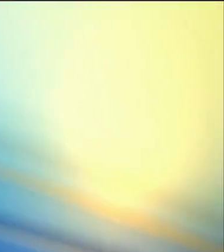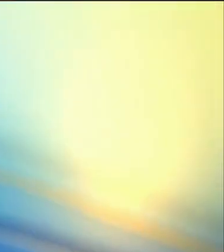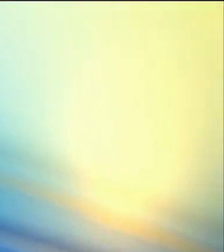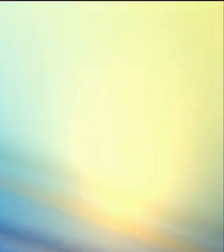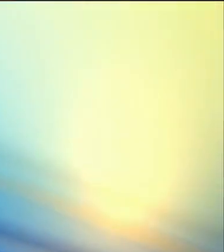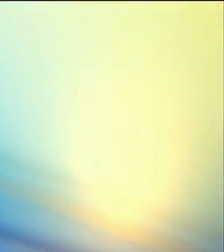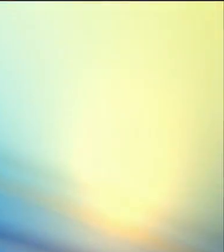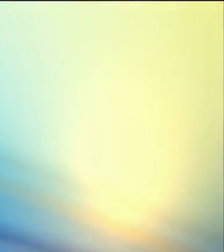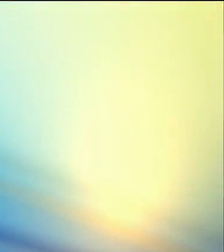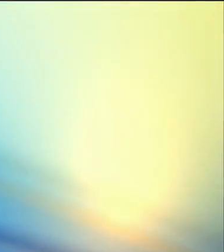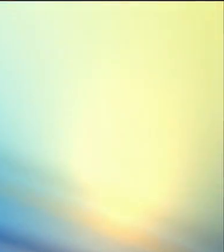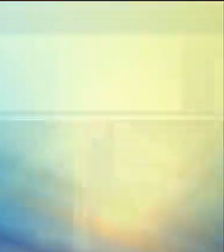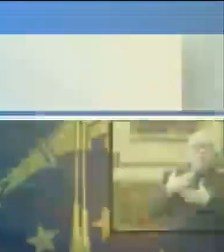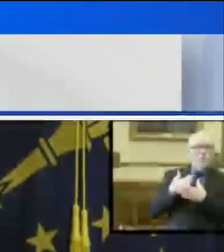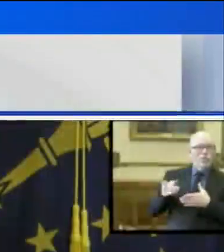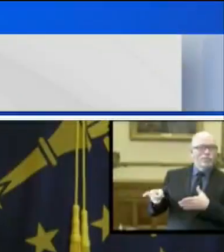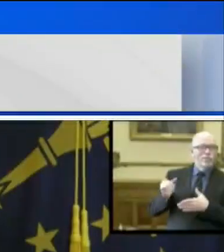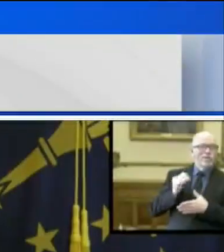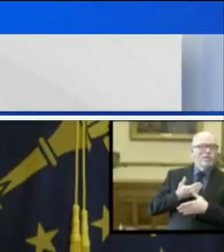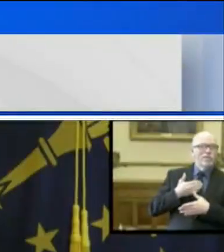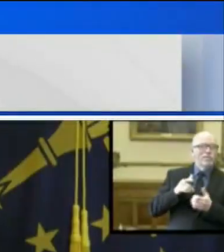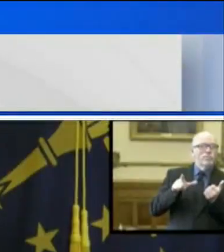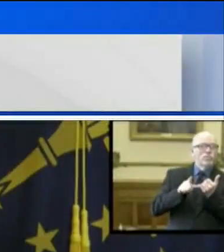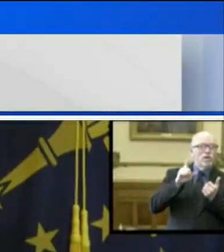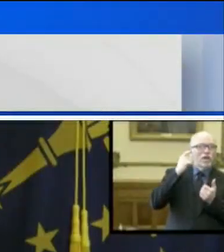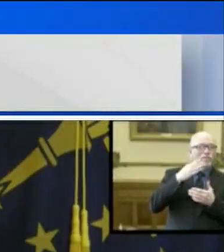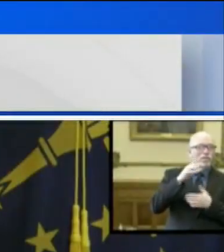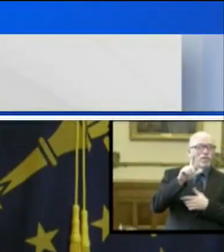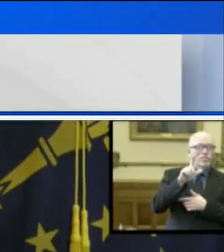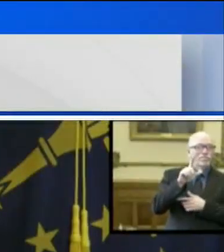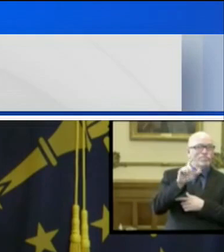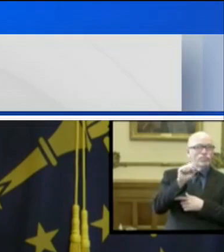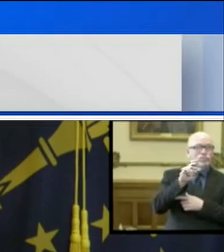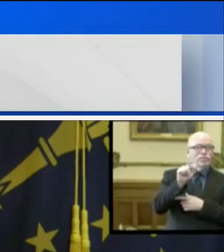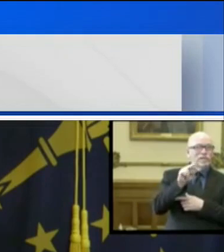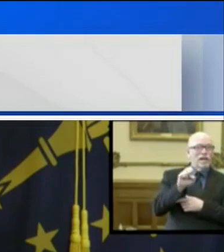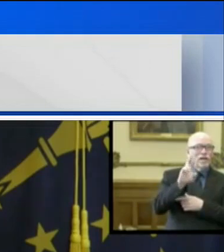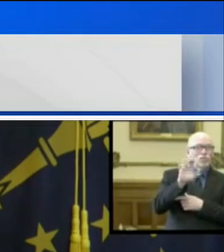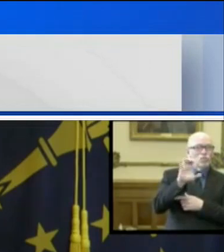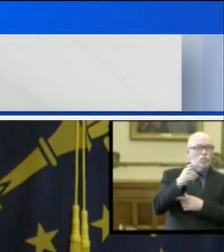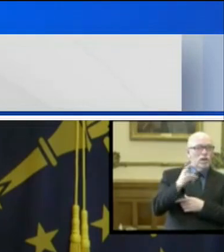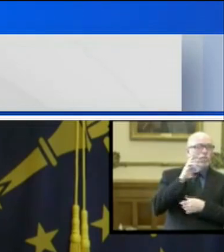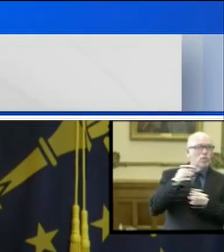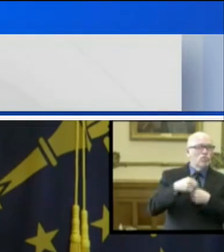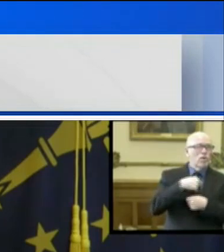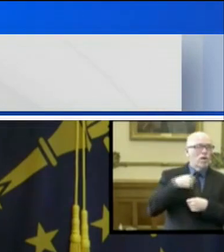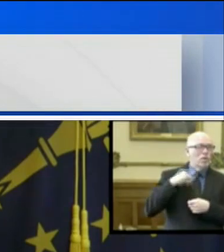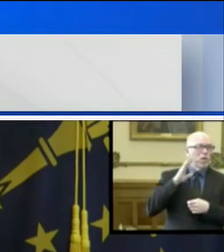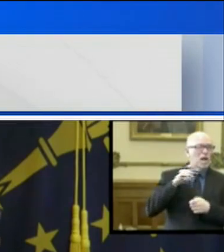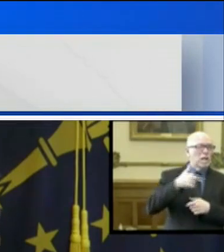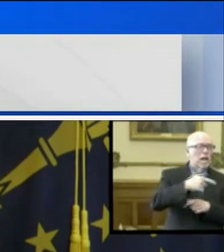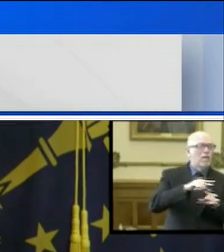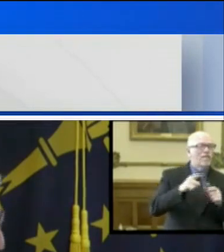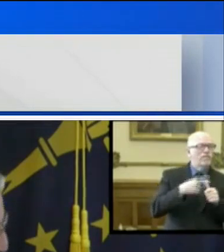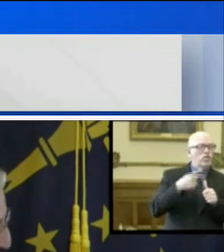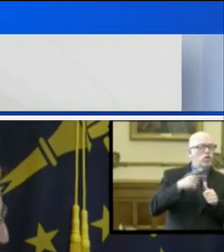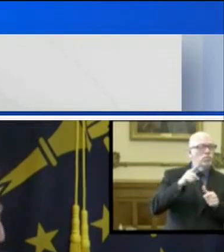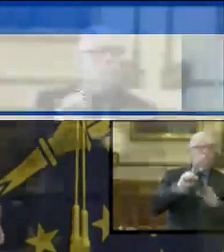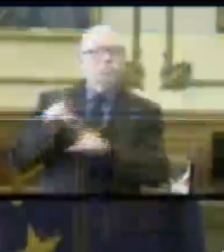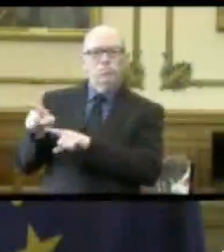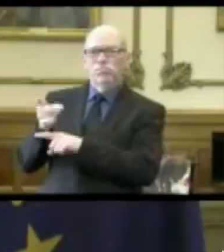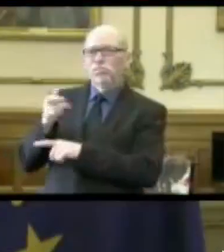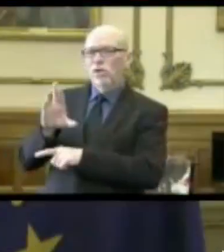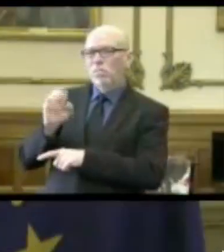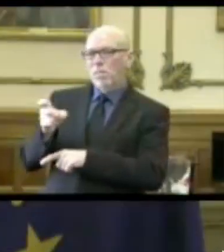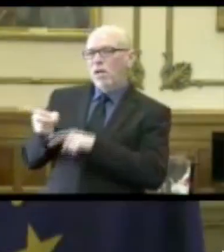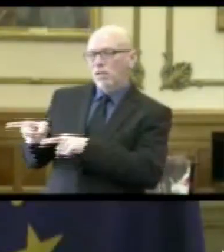Breaking news right now, Indiana Governor Eric Holcomb addressing Hoosiers on the state's actions in response to the coronavirus crisis. Let's listen in.